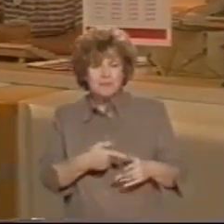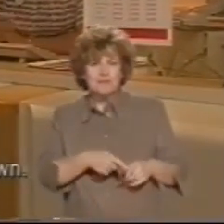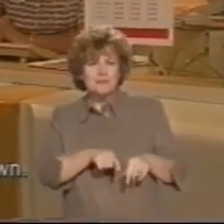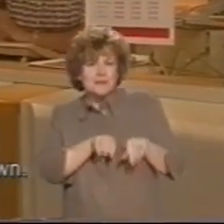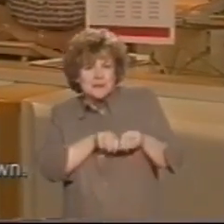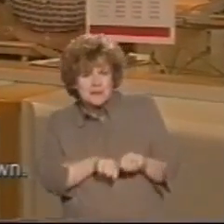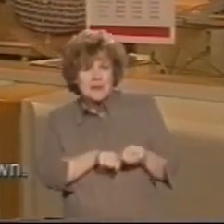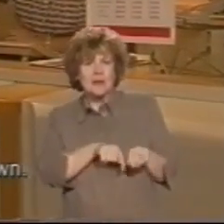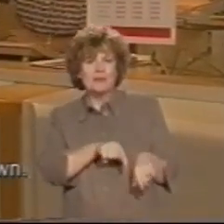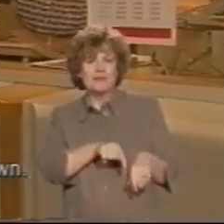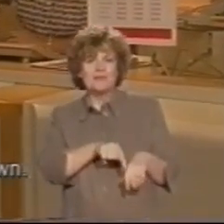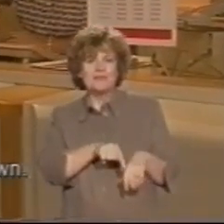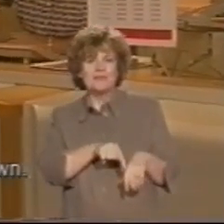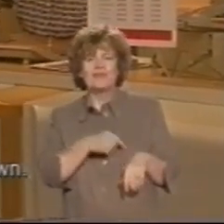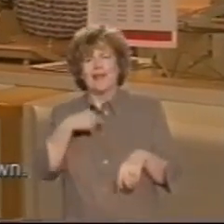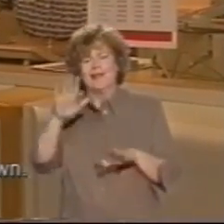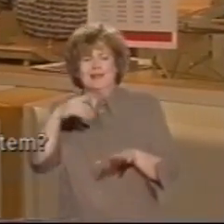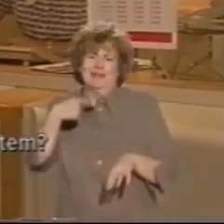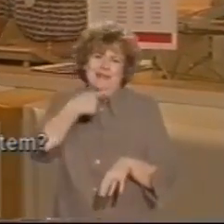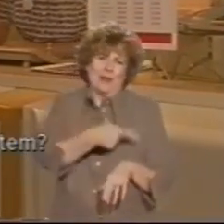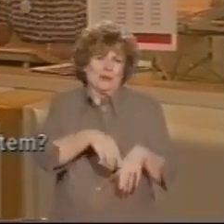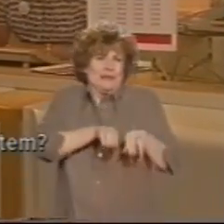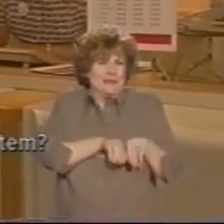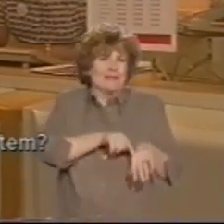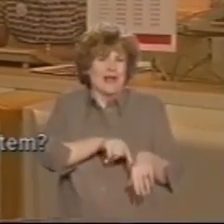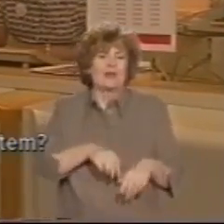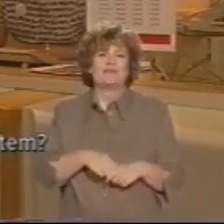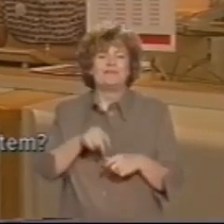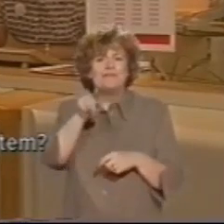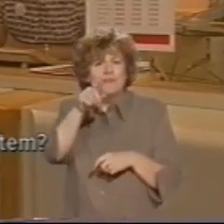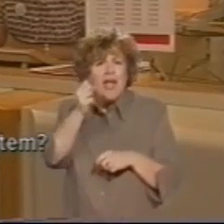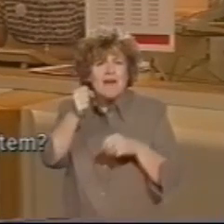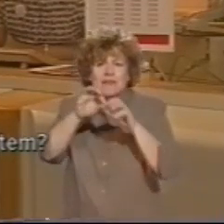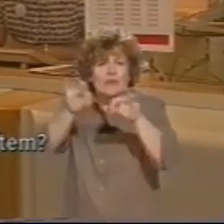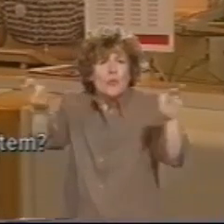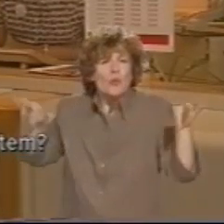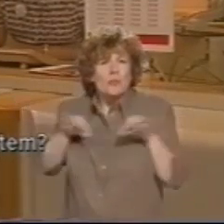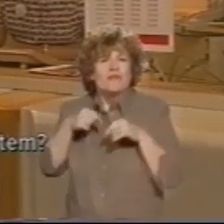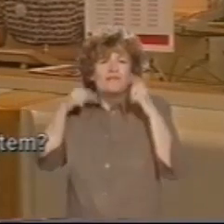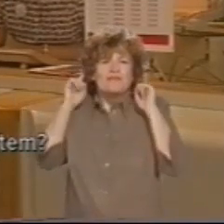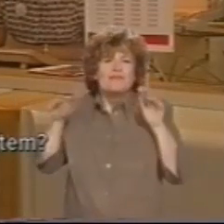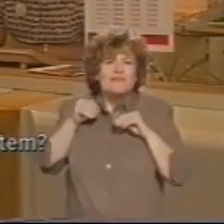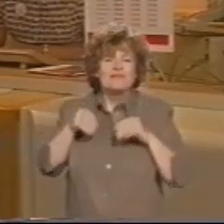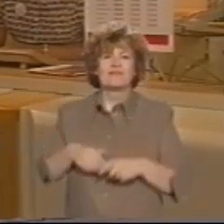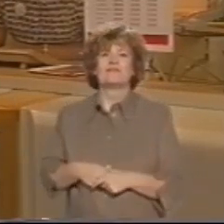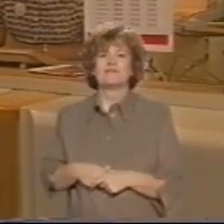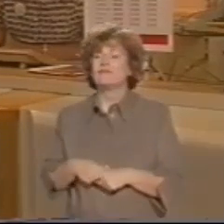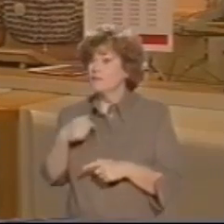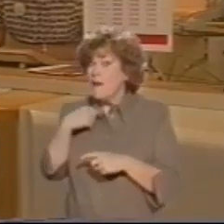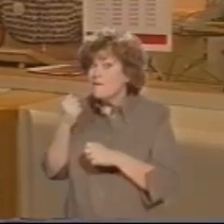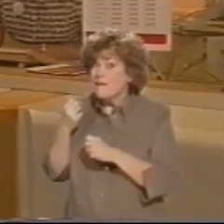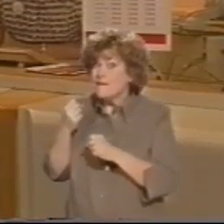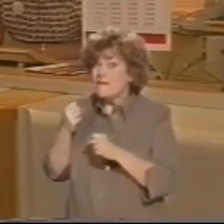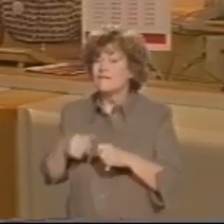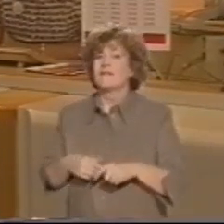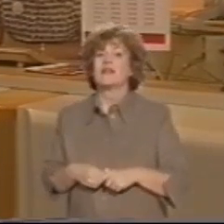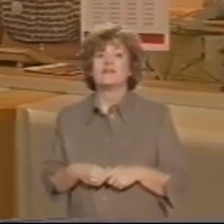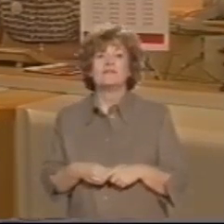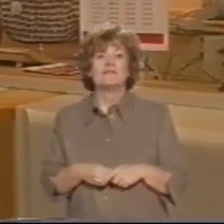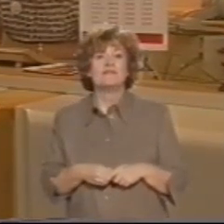That's it. Just tell her to go down. Have you got a loop system on? Yes, we have. Thank you. I'll just switch on.